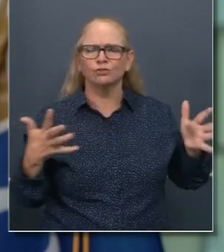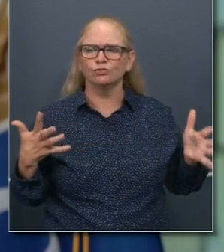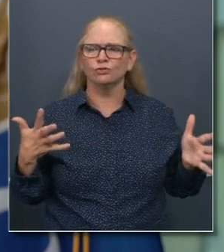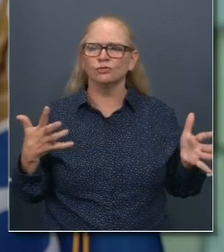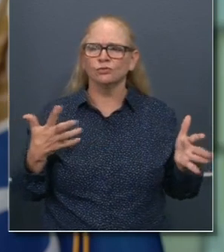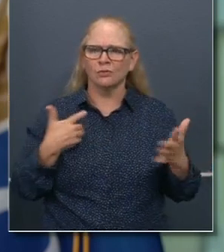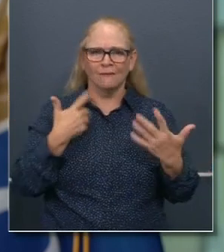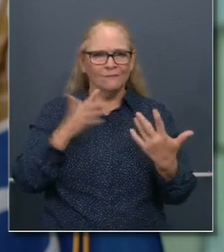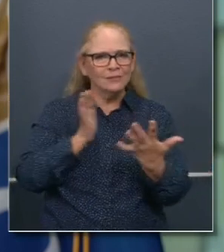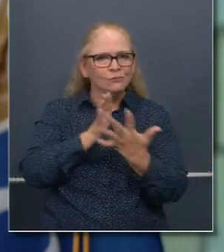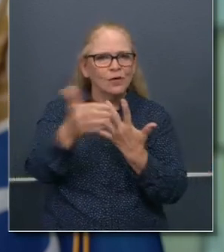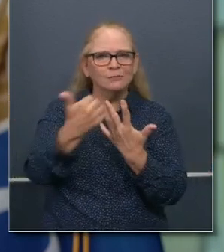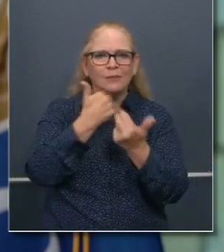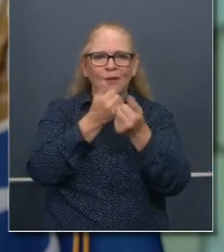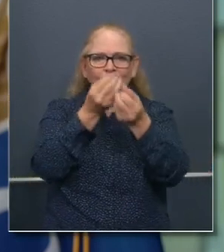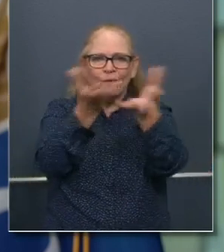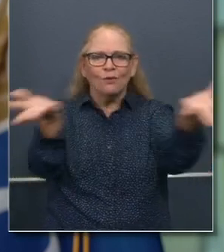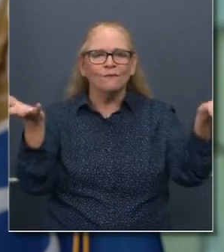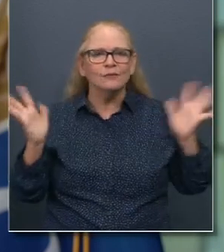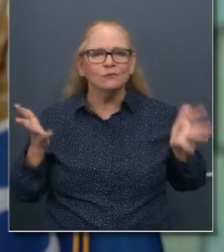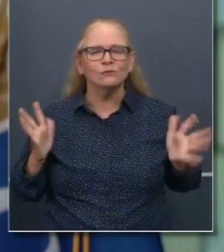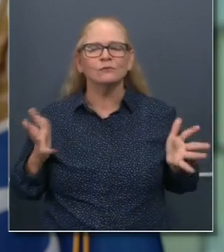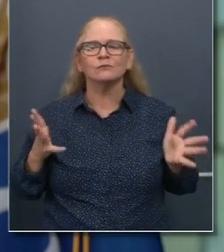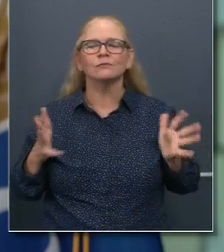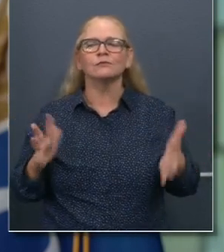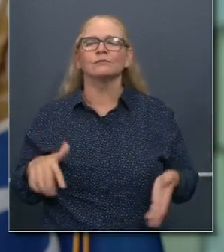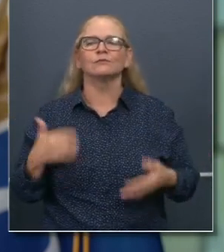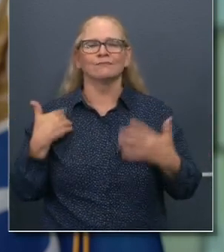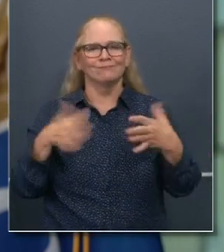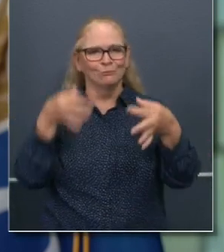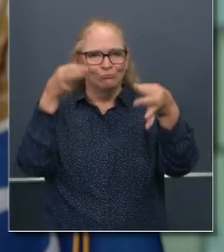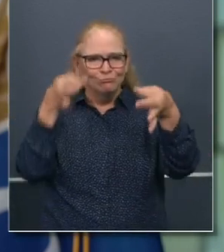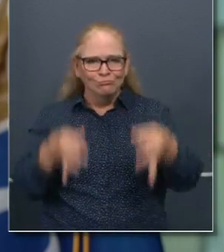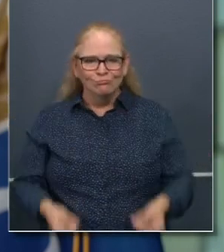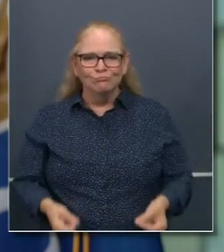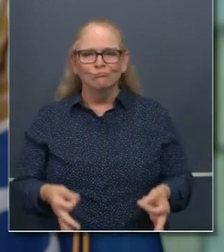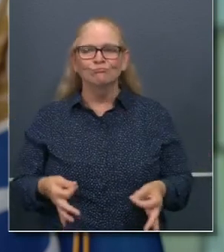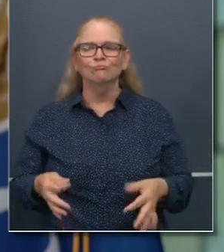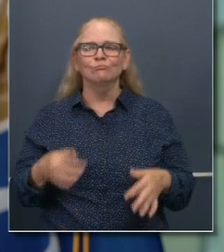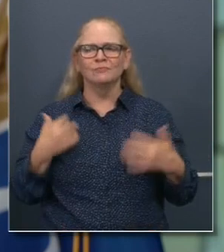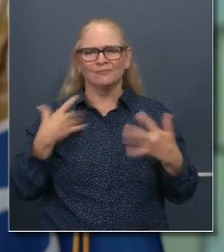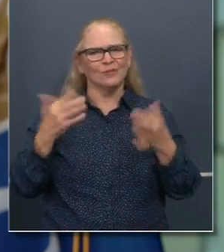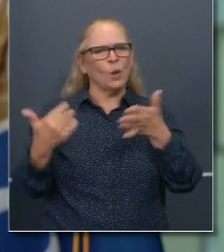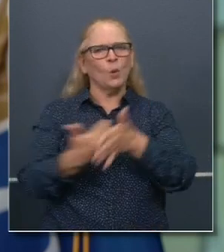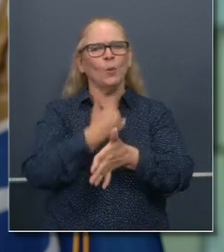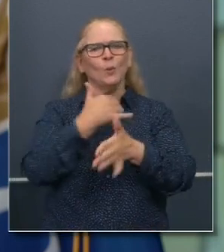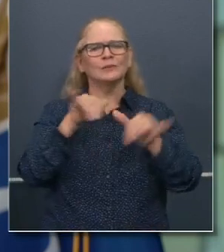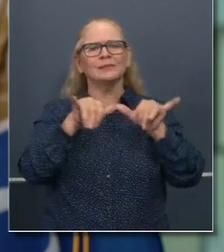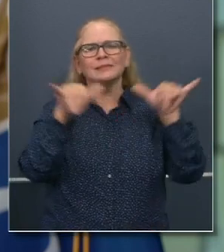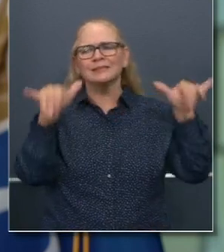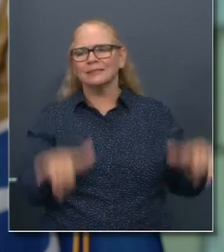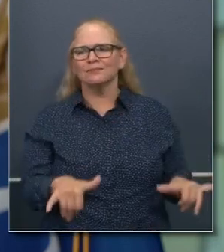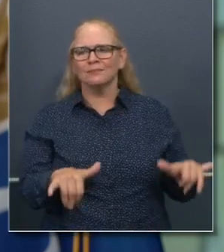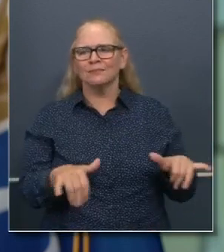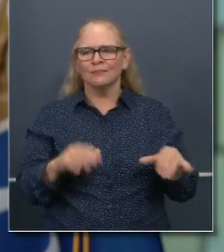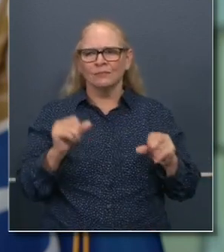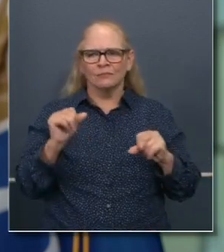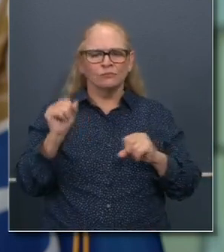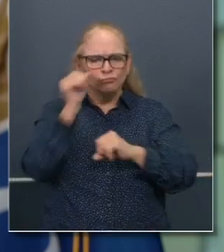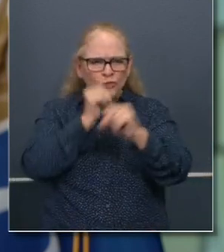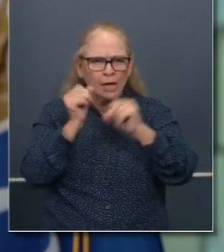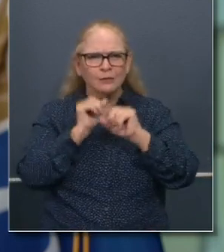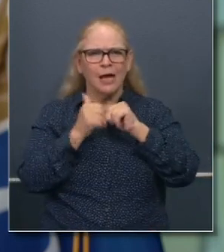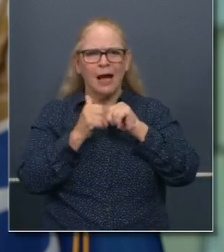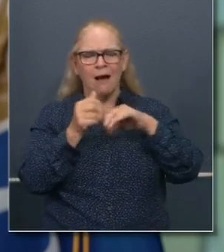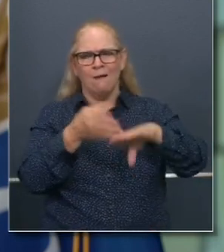strategy, a parallel strategy. And I also mentioned this Monday, uh, to create a separate system on top of CalReady.